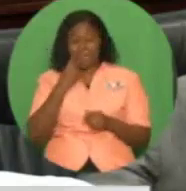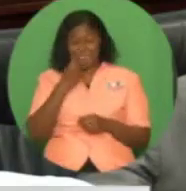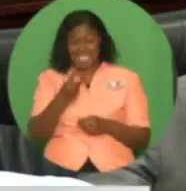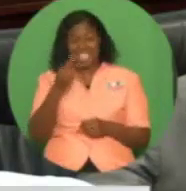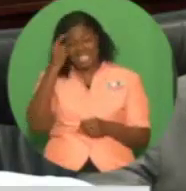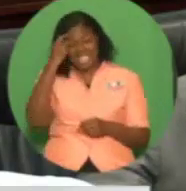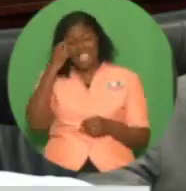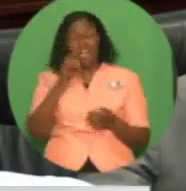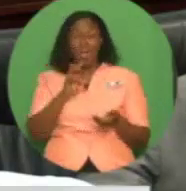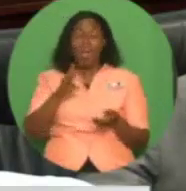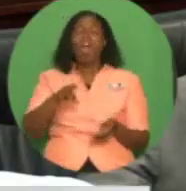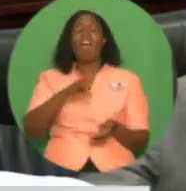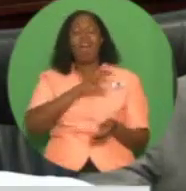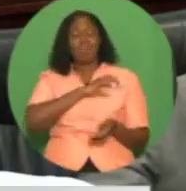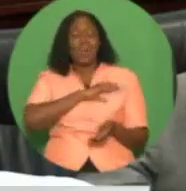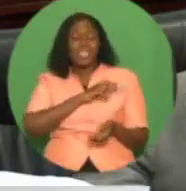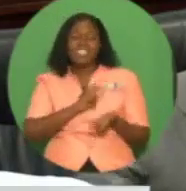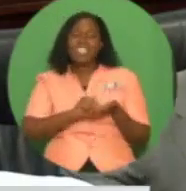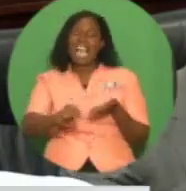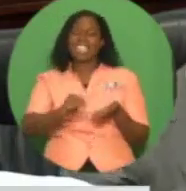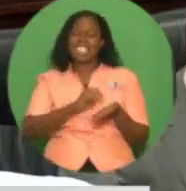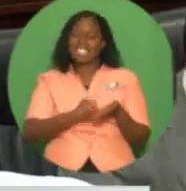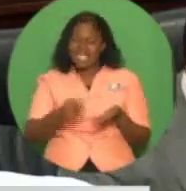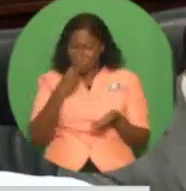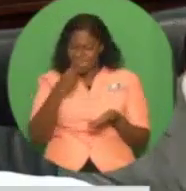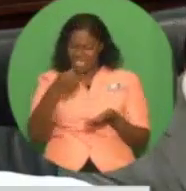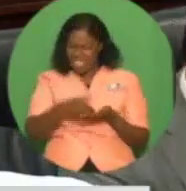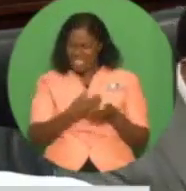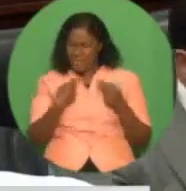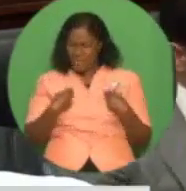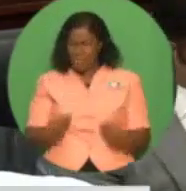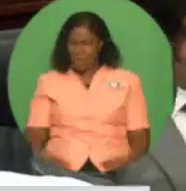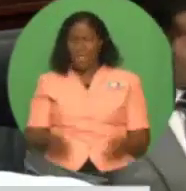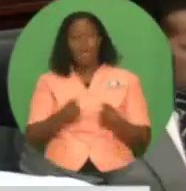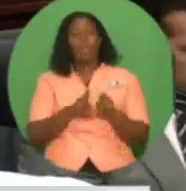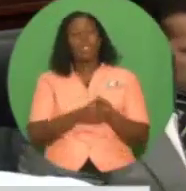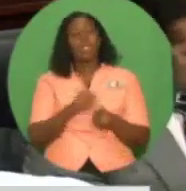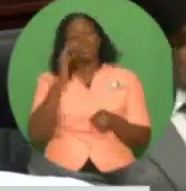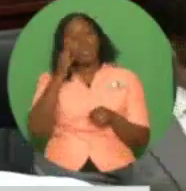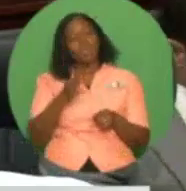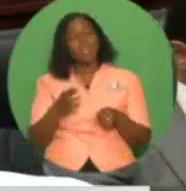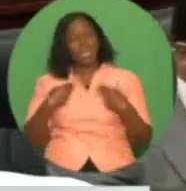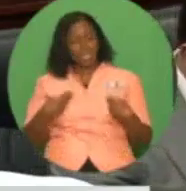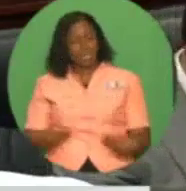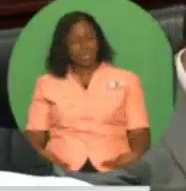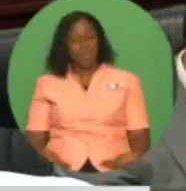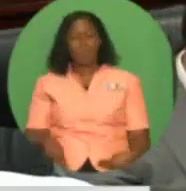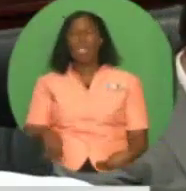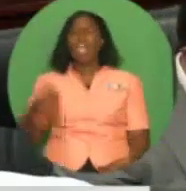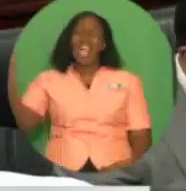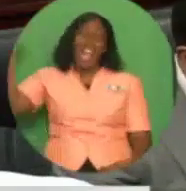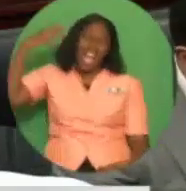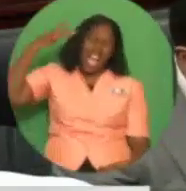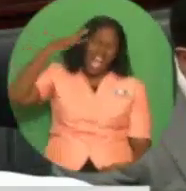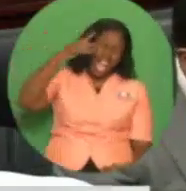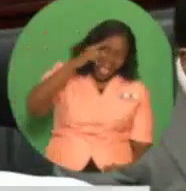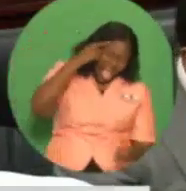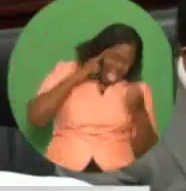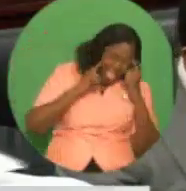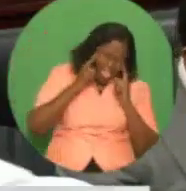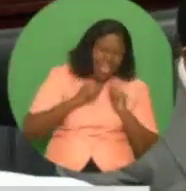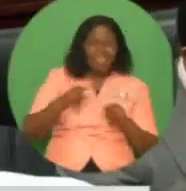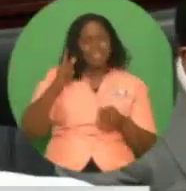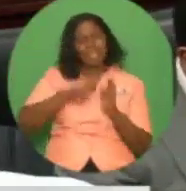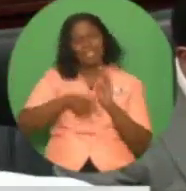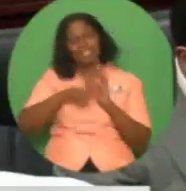have already commenced, and there is unanimity in the need to change police uniforms and the agreement or acceptance